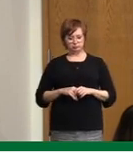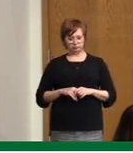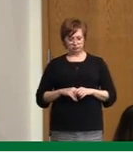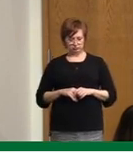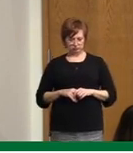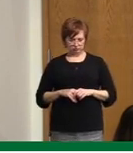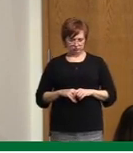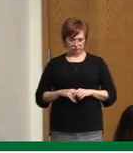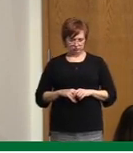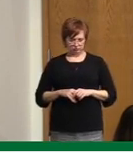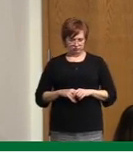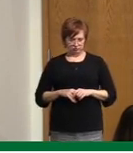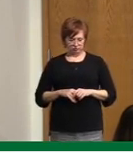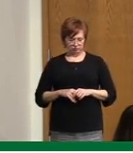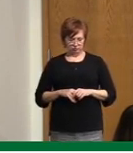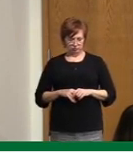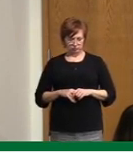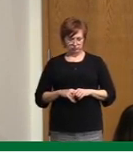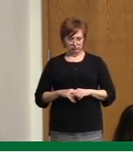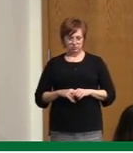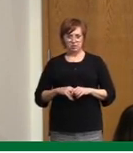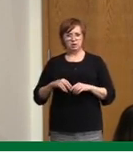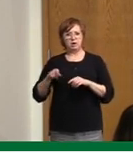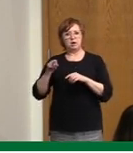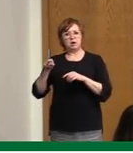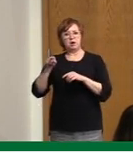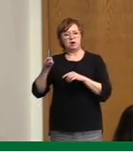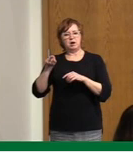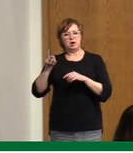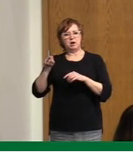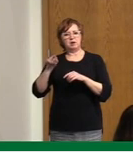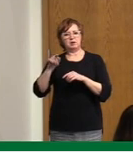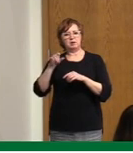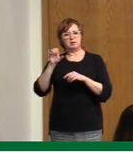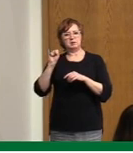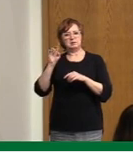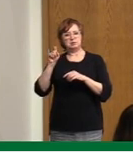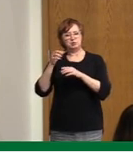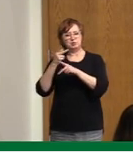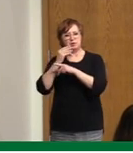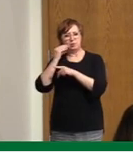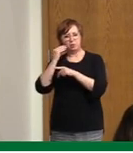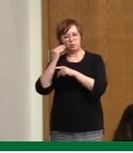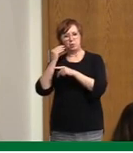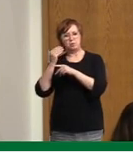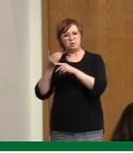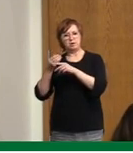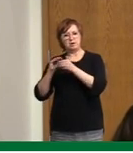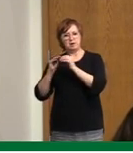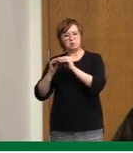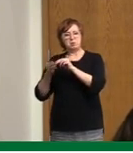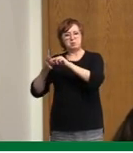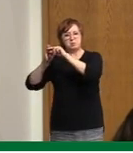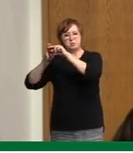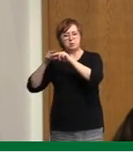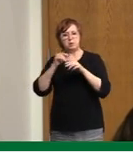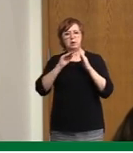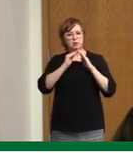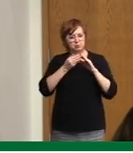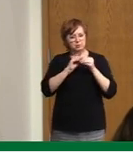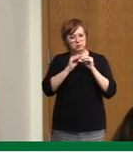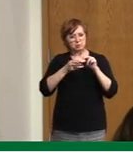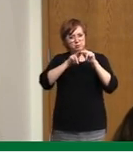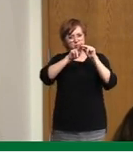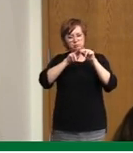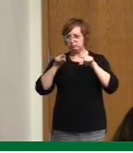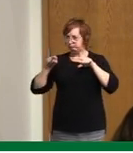in long-term care is because of widespread community-based transmission. And we continue to keep protocols in place to limit traffic as